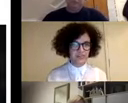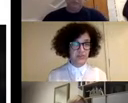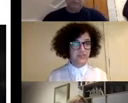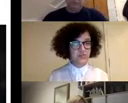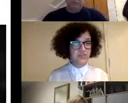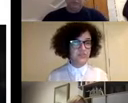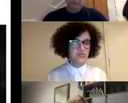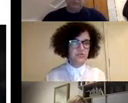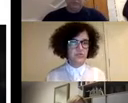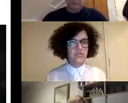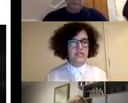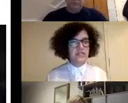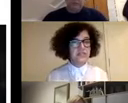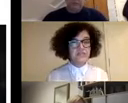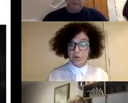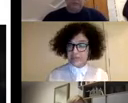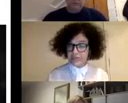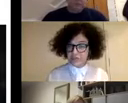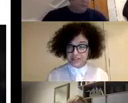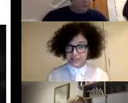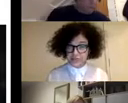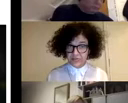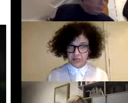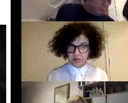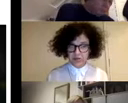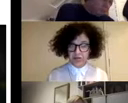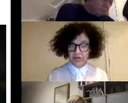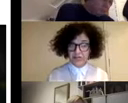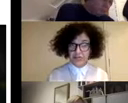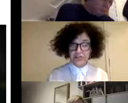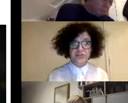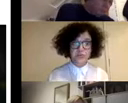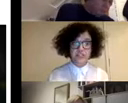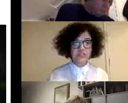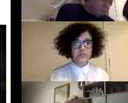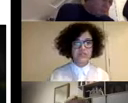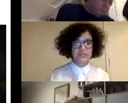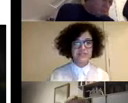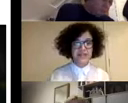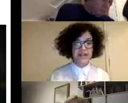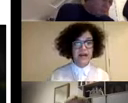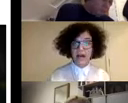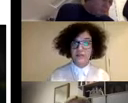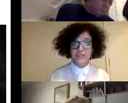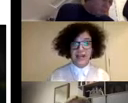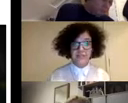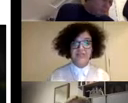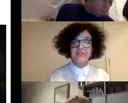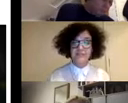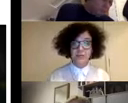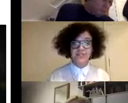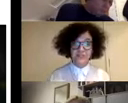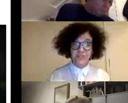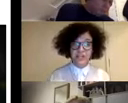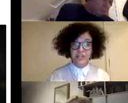do this, we can do this through environmental justice framework. First, we need to understand how the climate